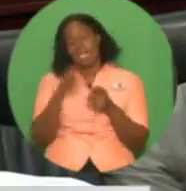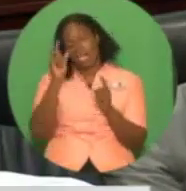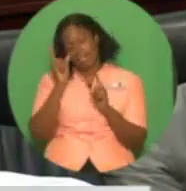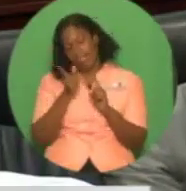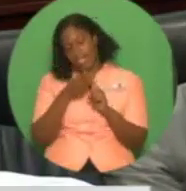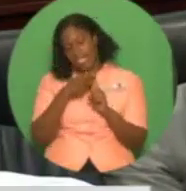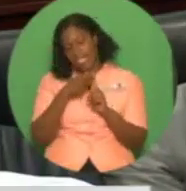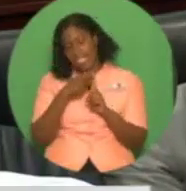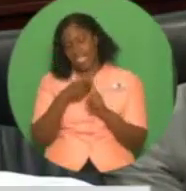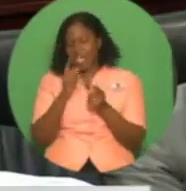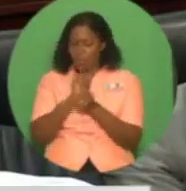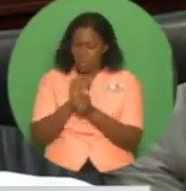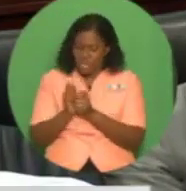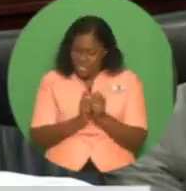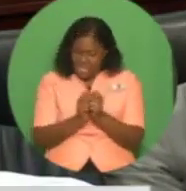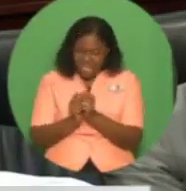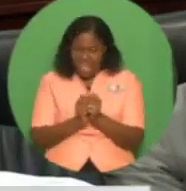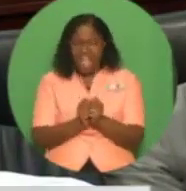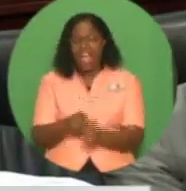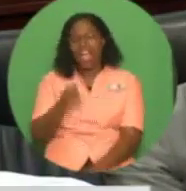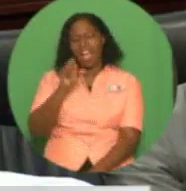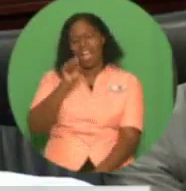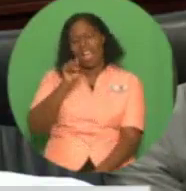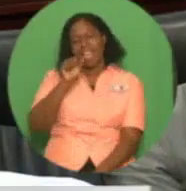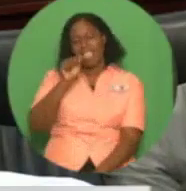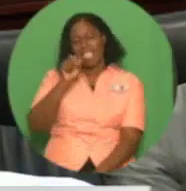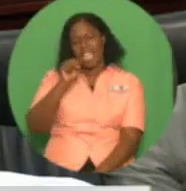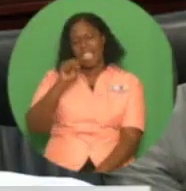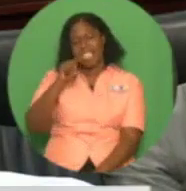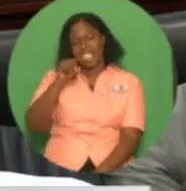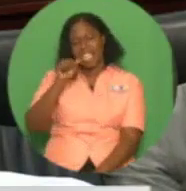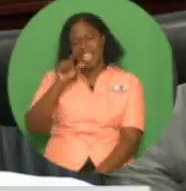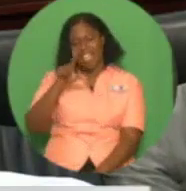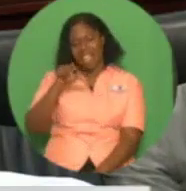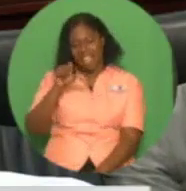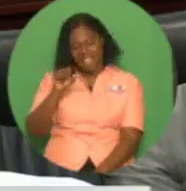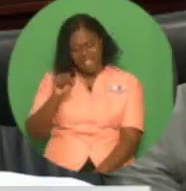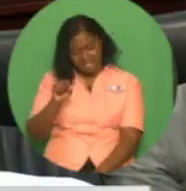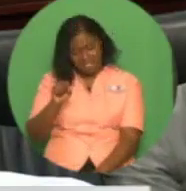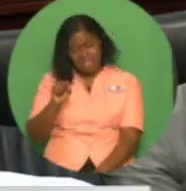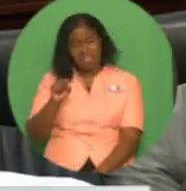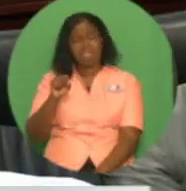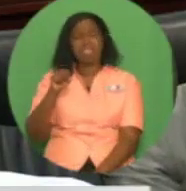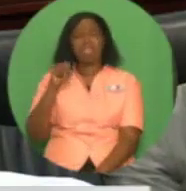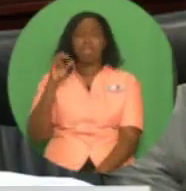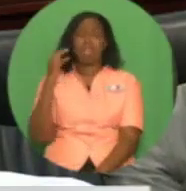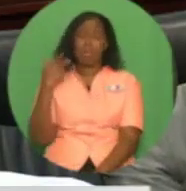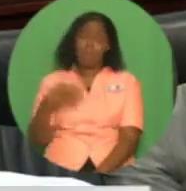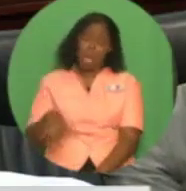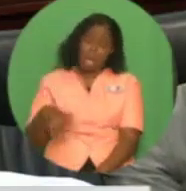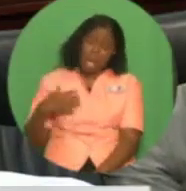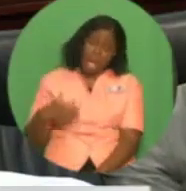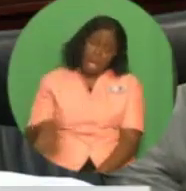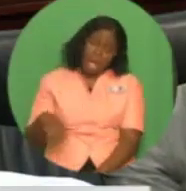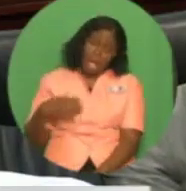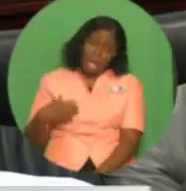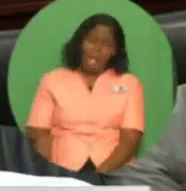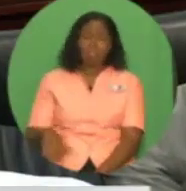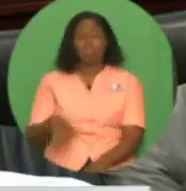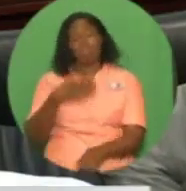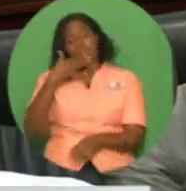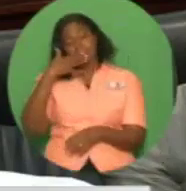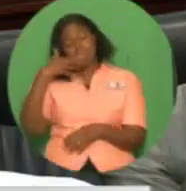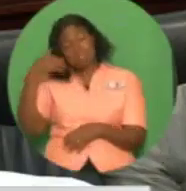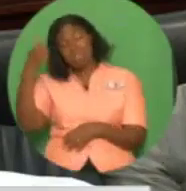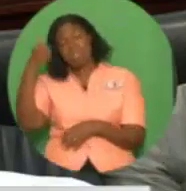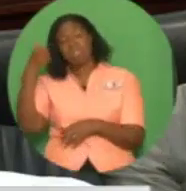Resort projects to advance construction of this potential tourism game-changer in Tobago. This project will expand the